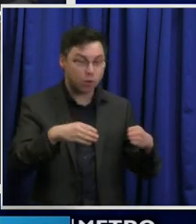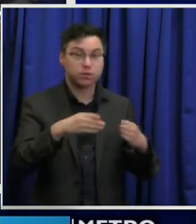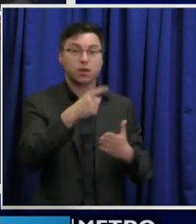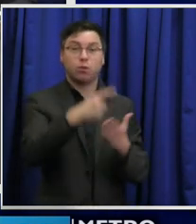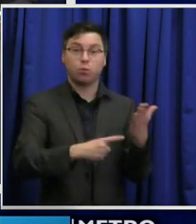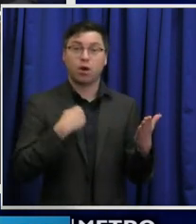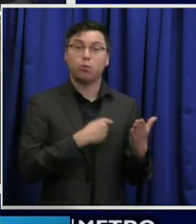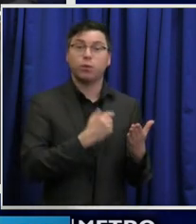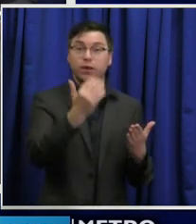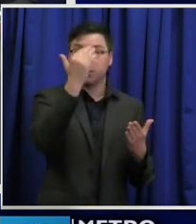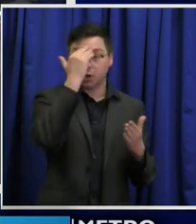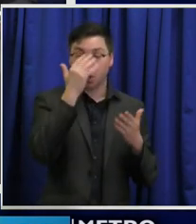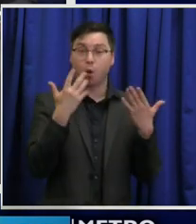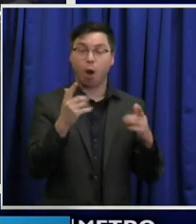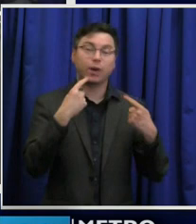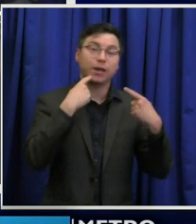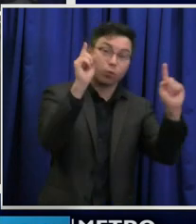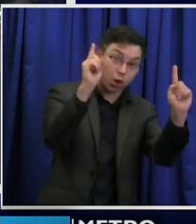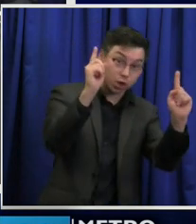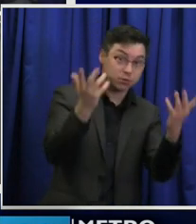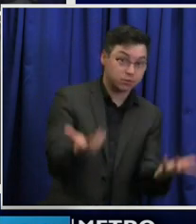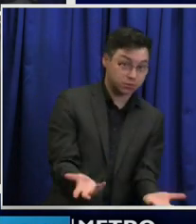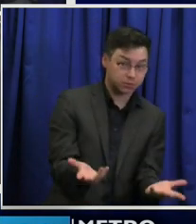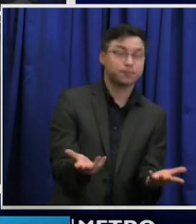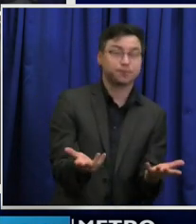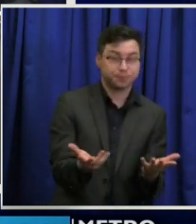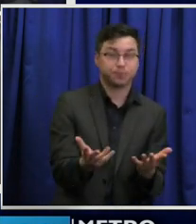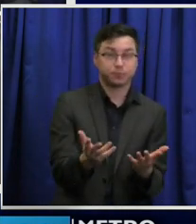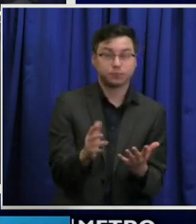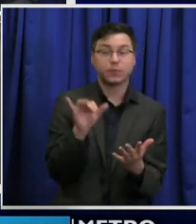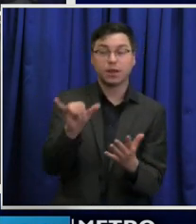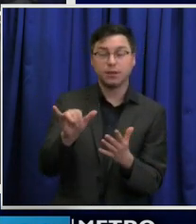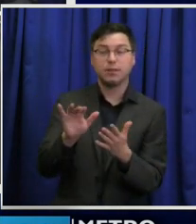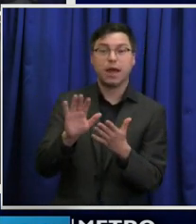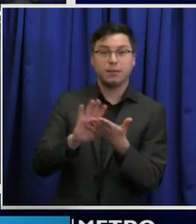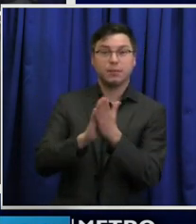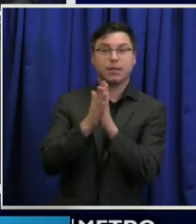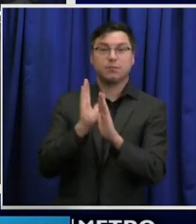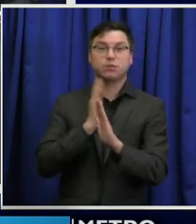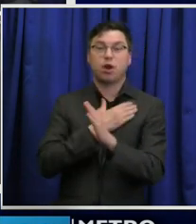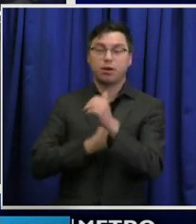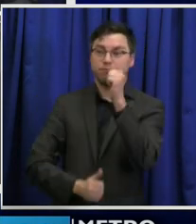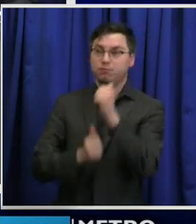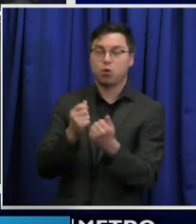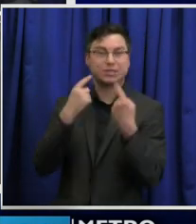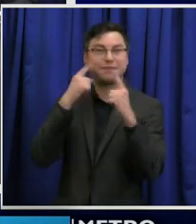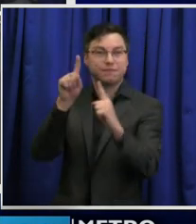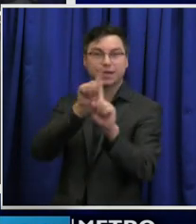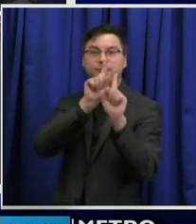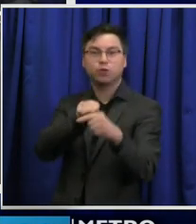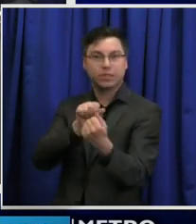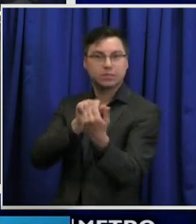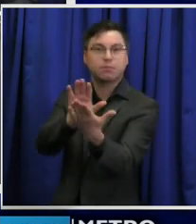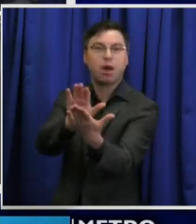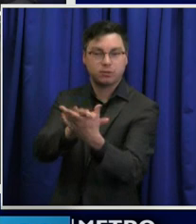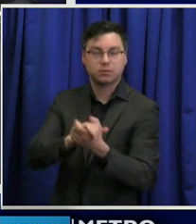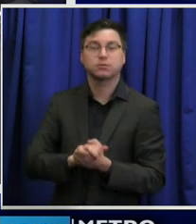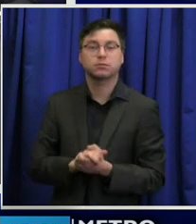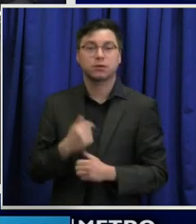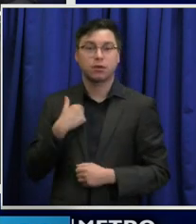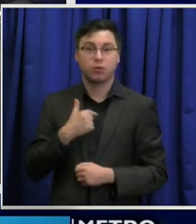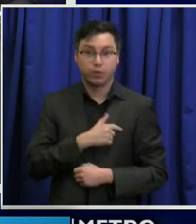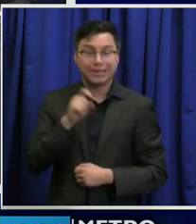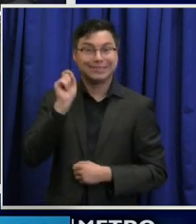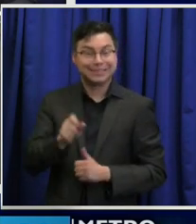we know already works as being our most effective response. And we need to get mass